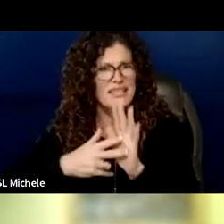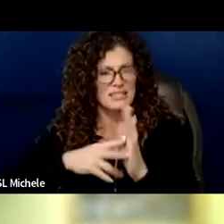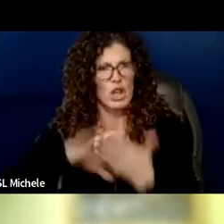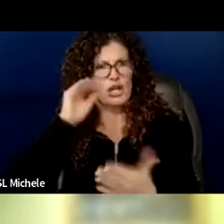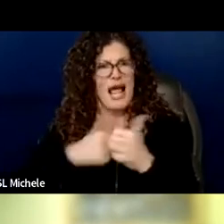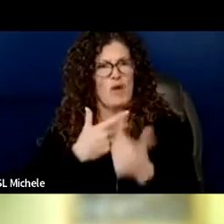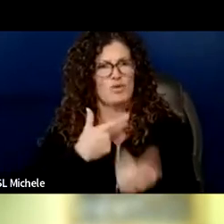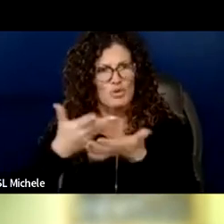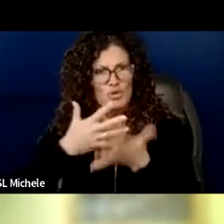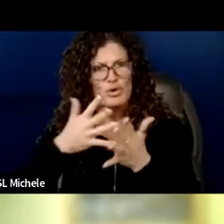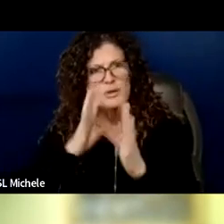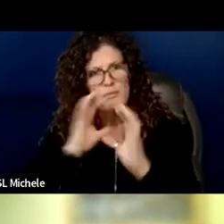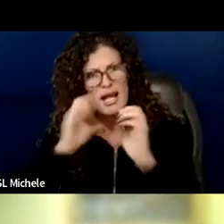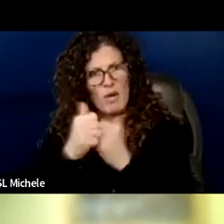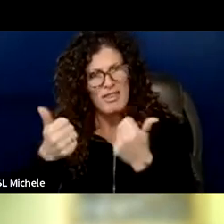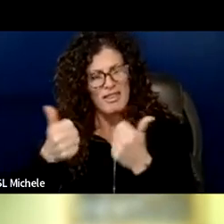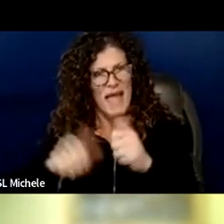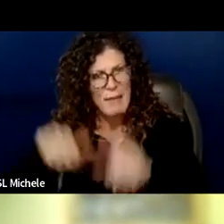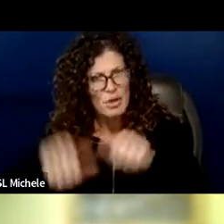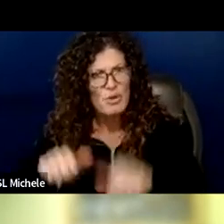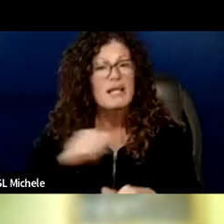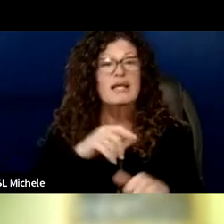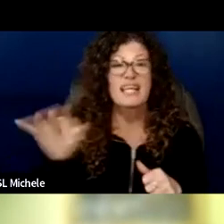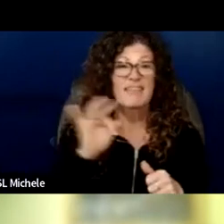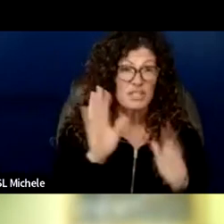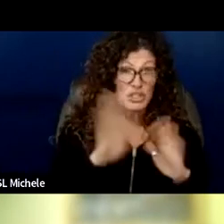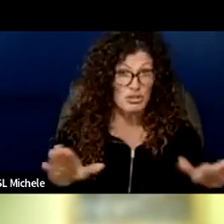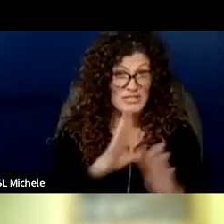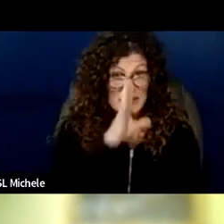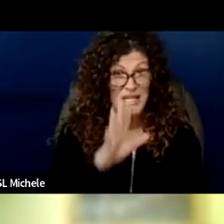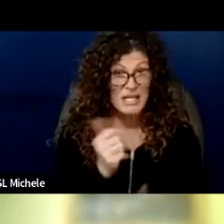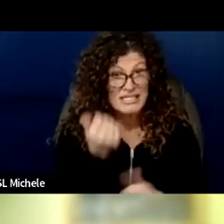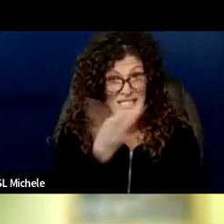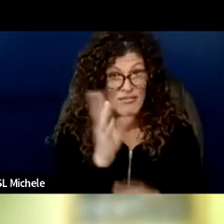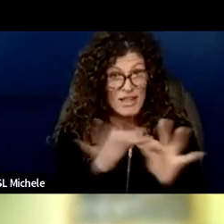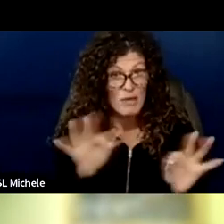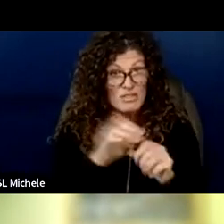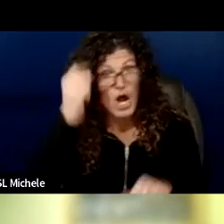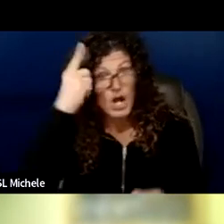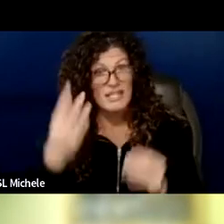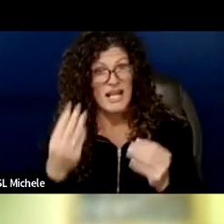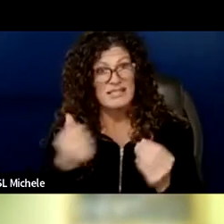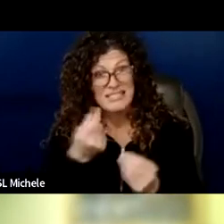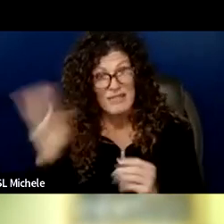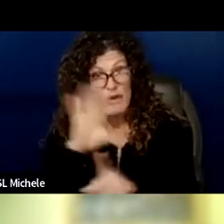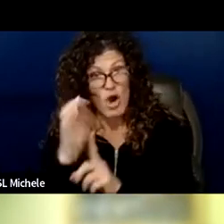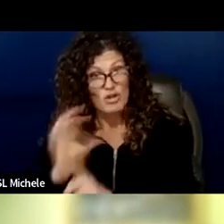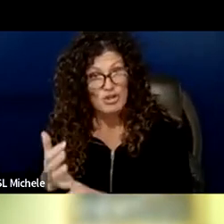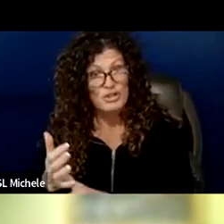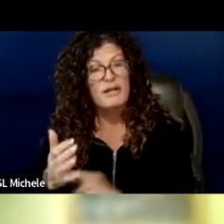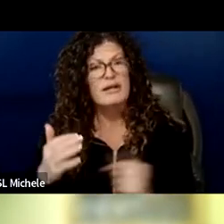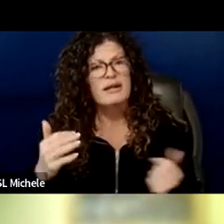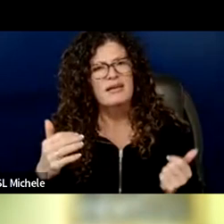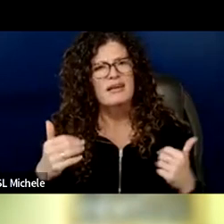benefits are not only cognitive children who speak more than one language and understand more than one culture possess a